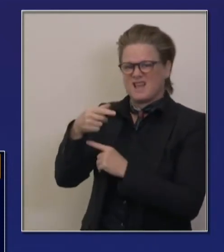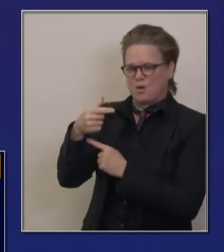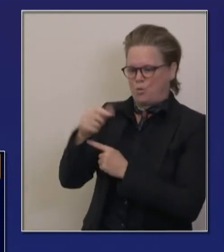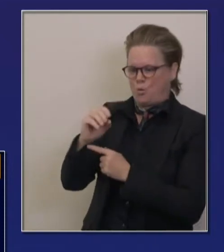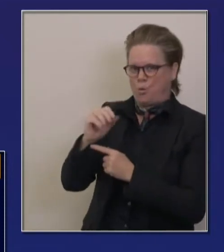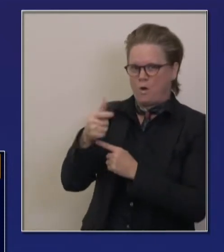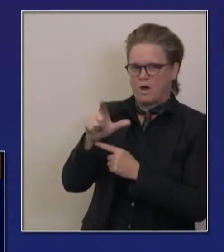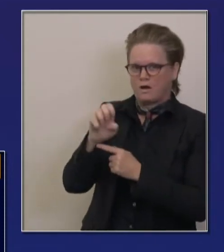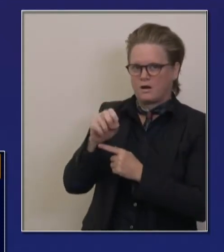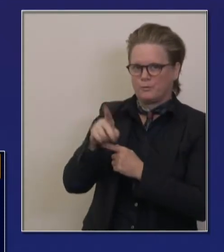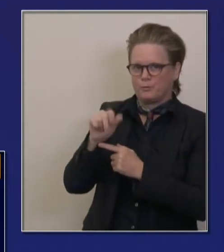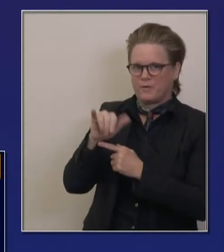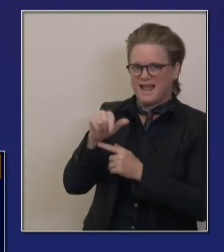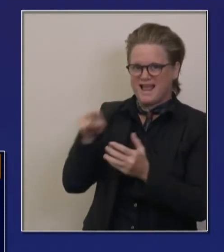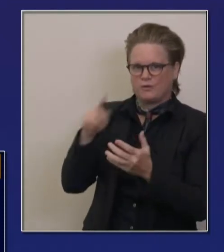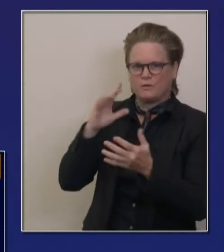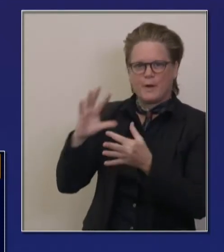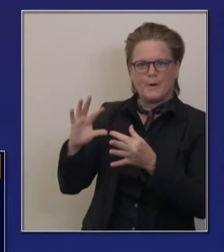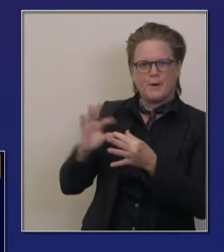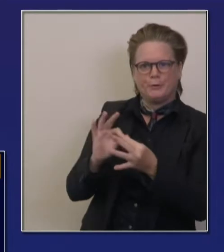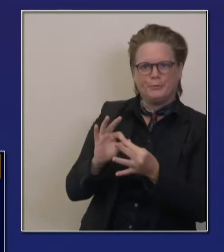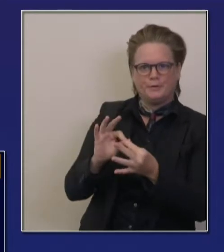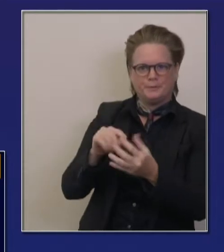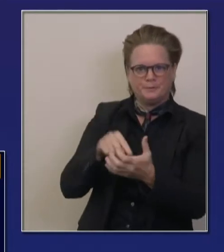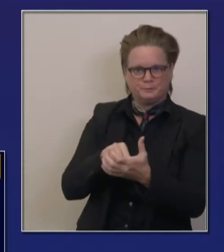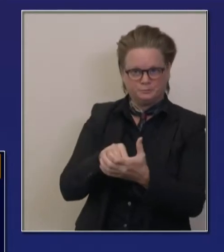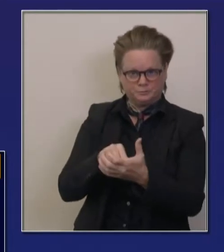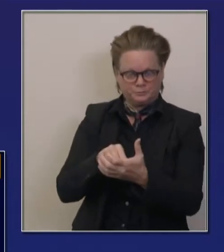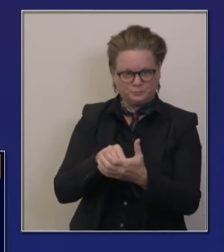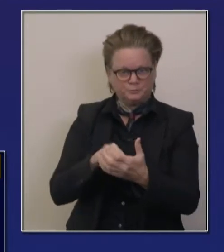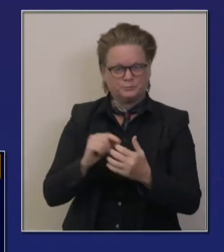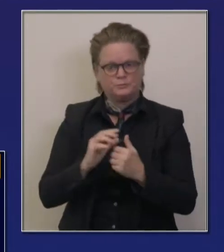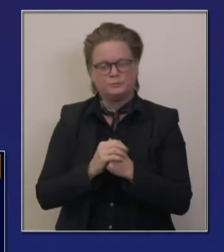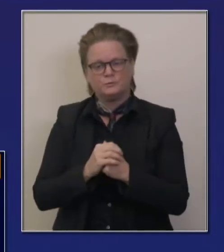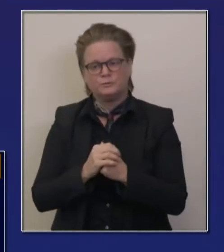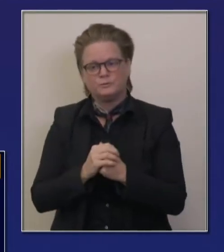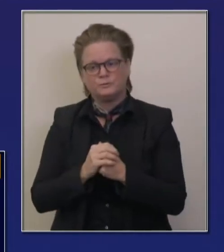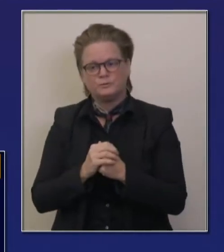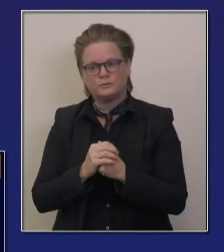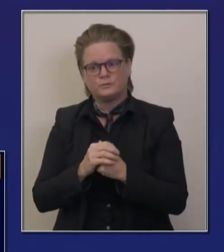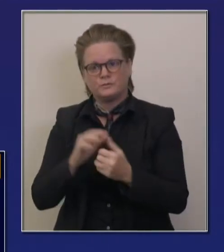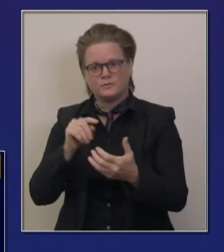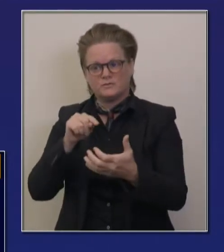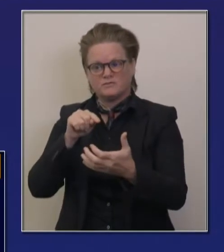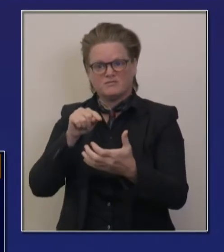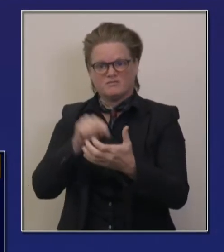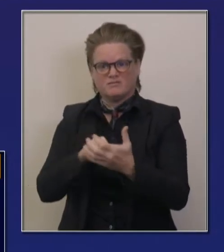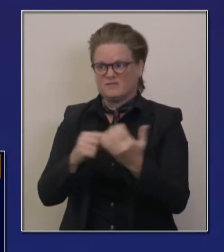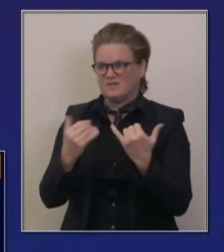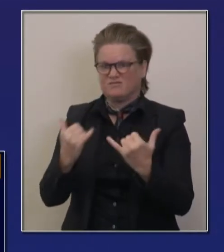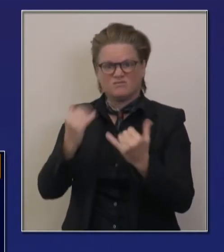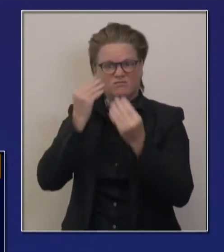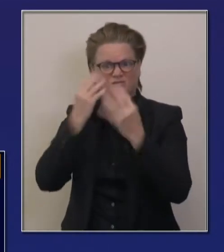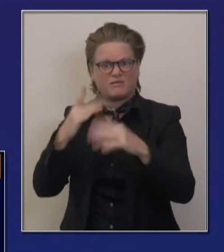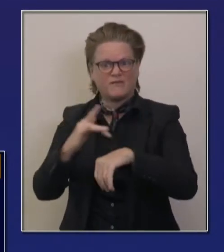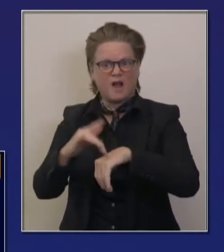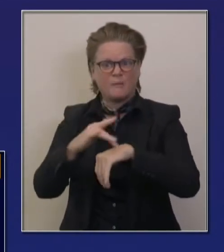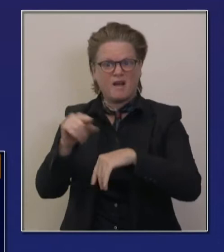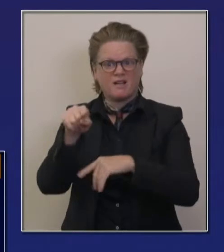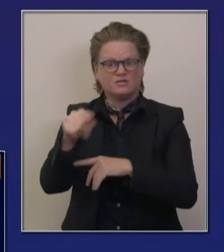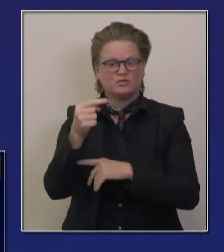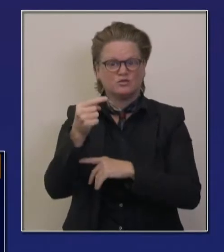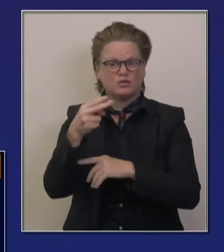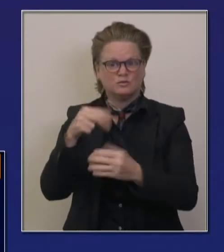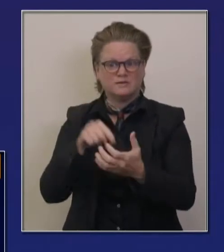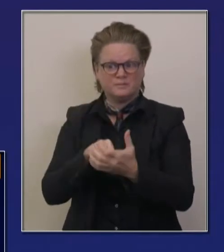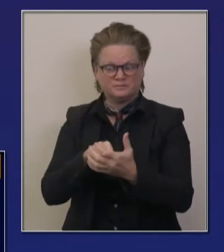you turn on the notification. I'll tell you what it does in just one moment, but I'll remind you, it's available this Thursday. The Apple iPhone,